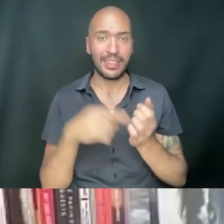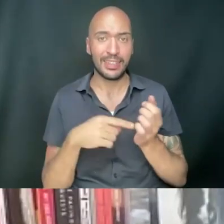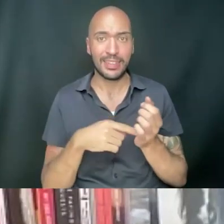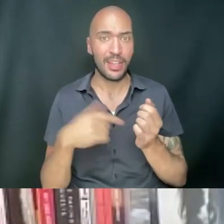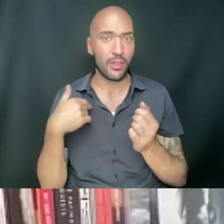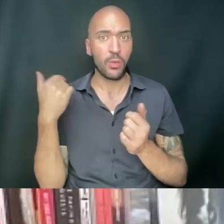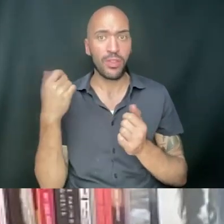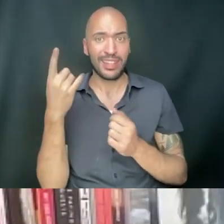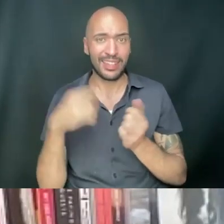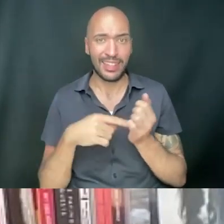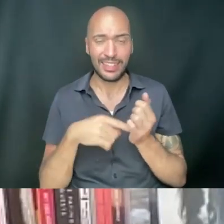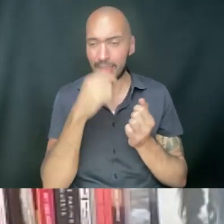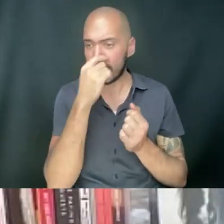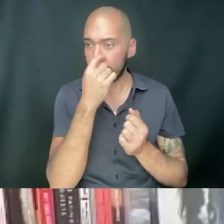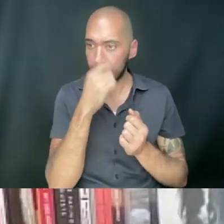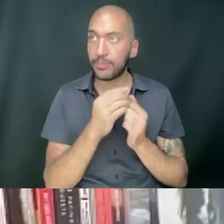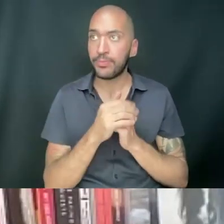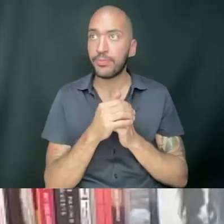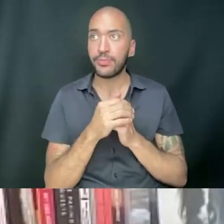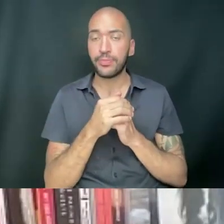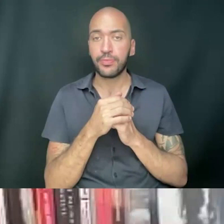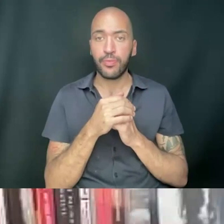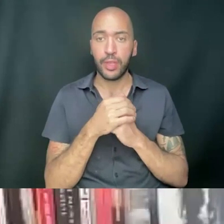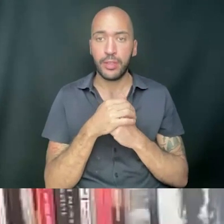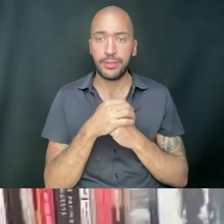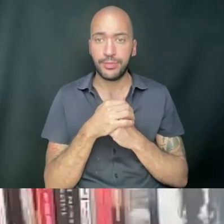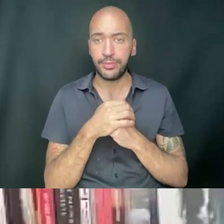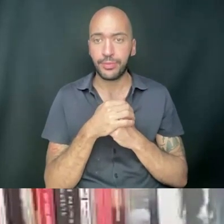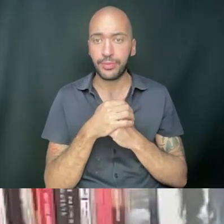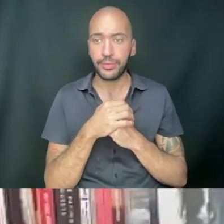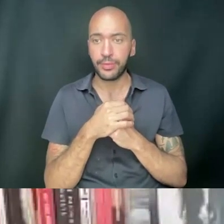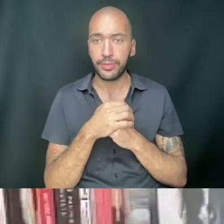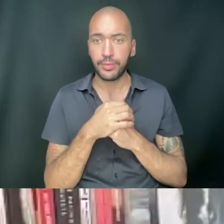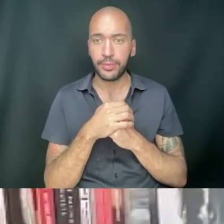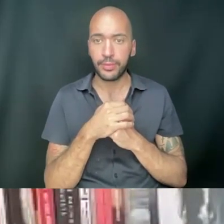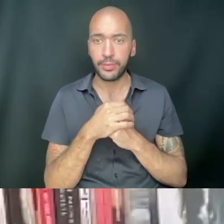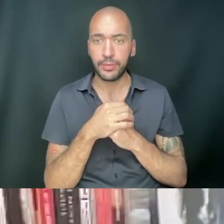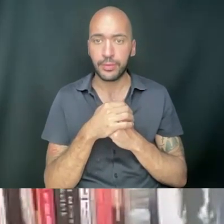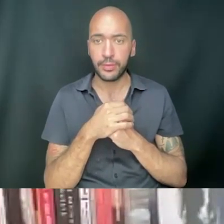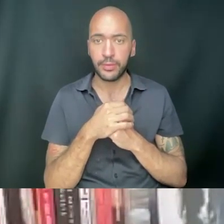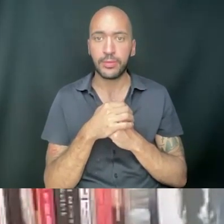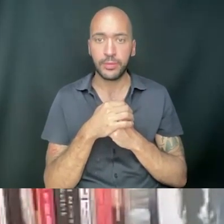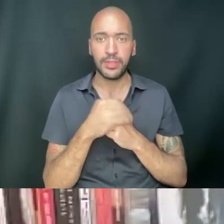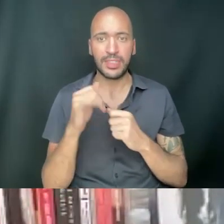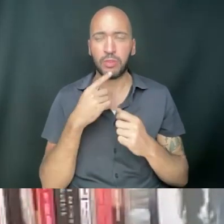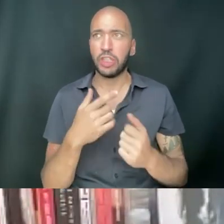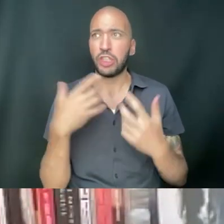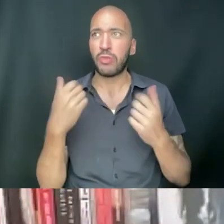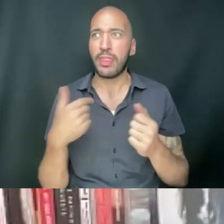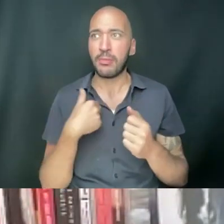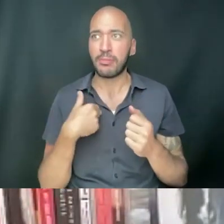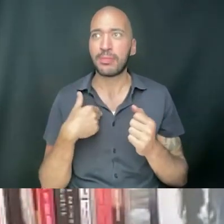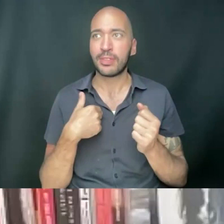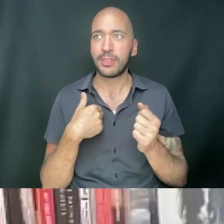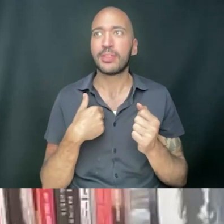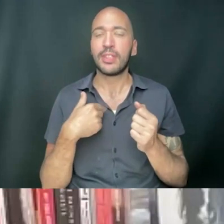youth are getting it. And so that's something that really, really strengthens me and inspires me. And they also, I guess,